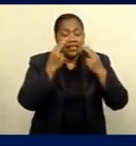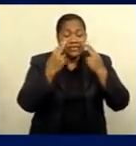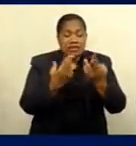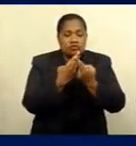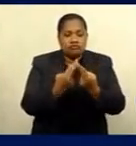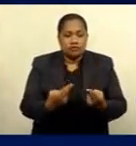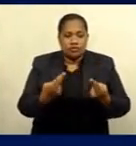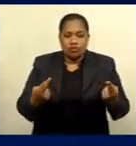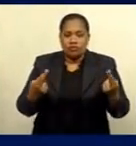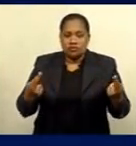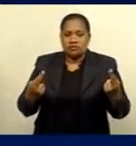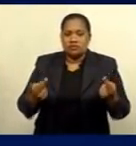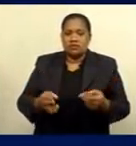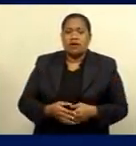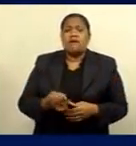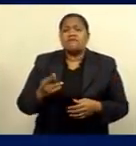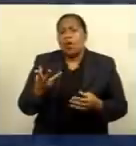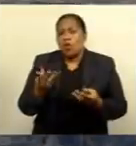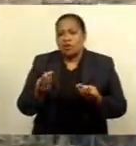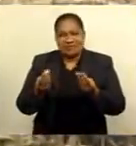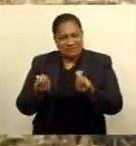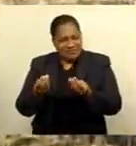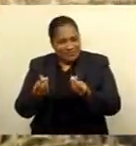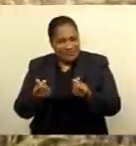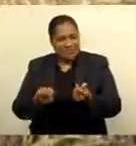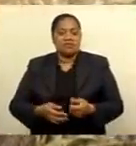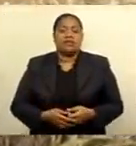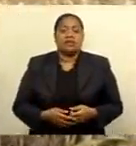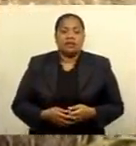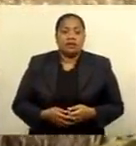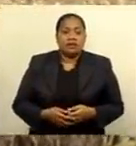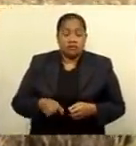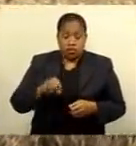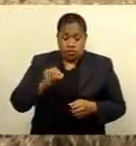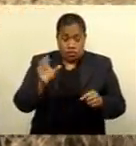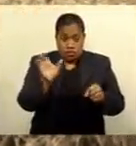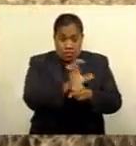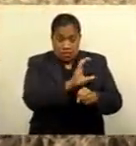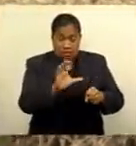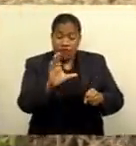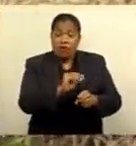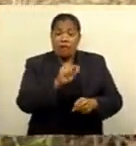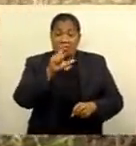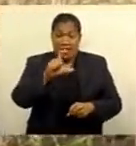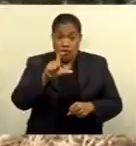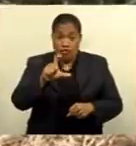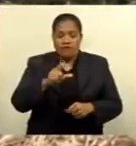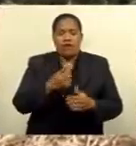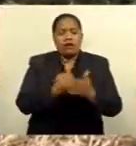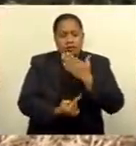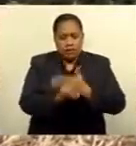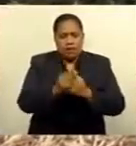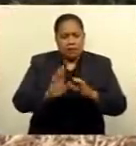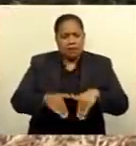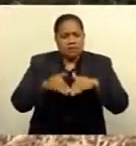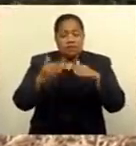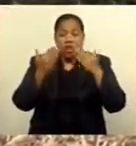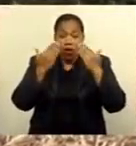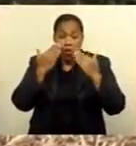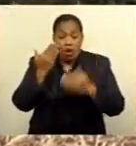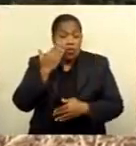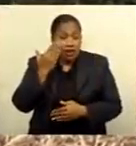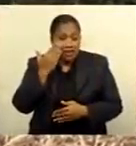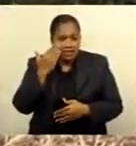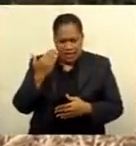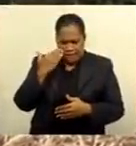for incoming generating opportunities. The cooperative from Gudaka Androver recently participated in an awareness and founders